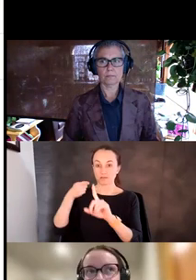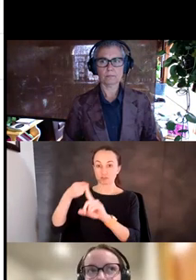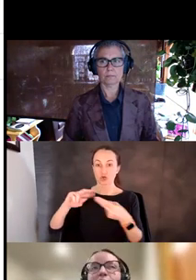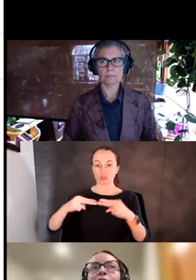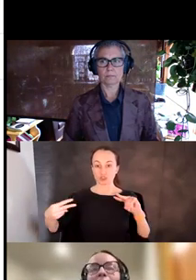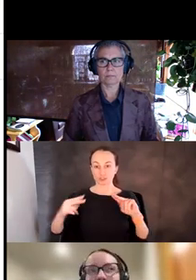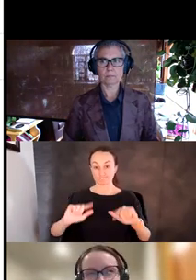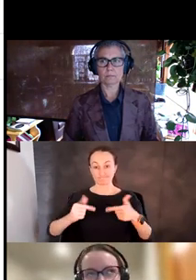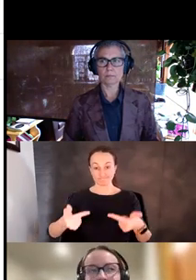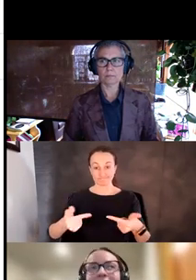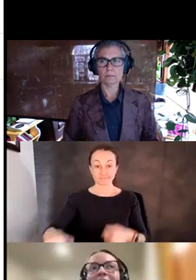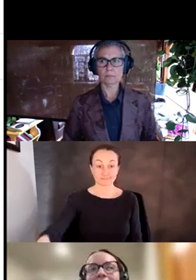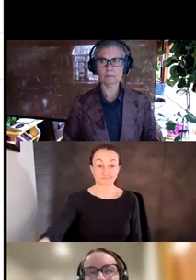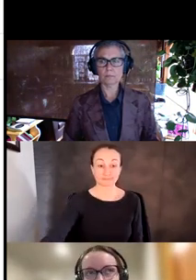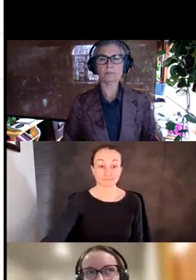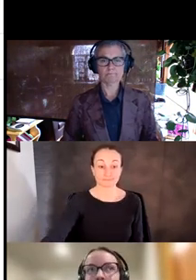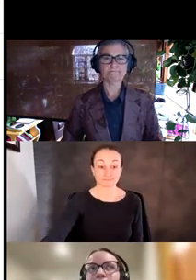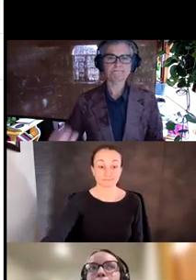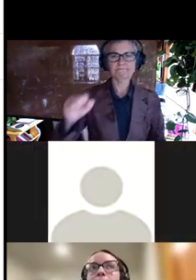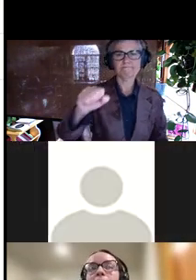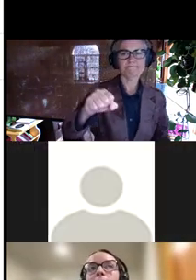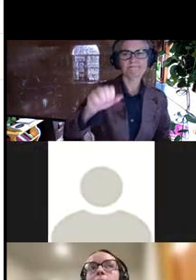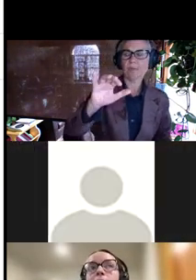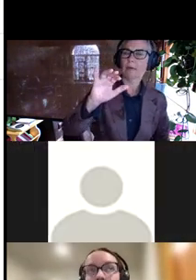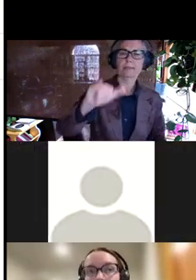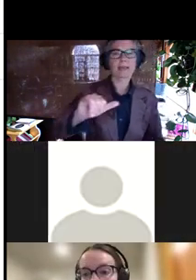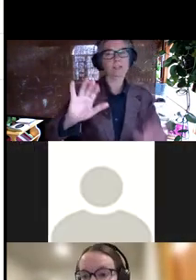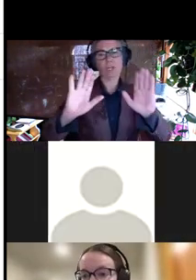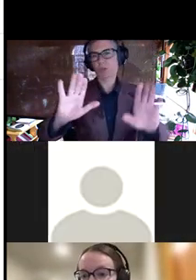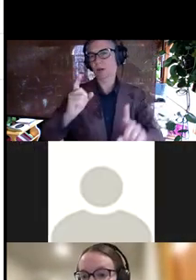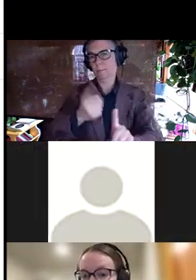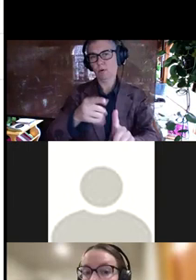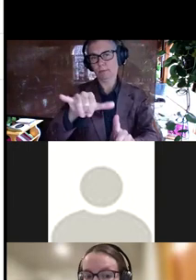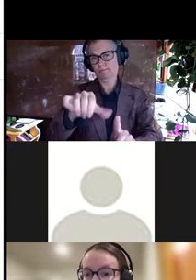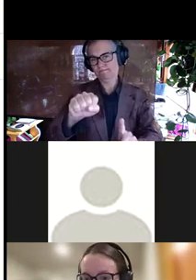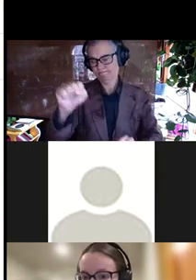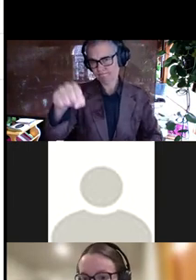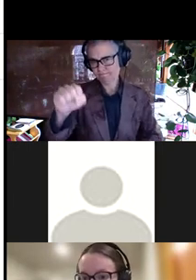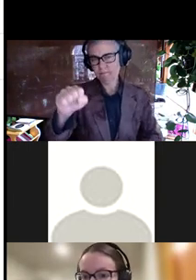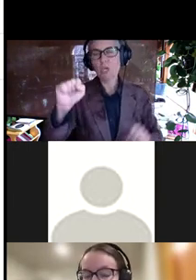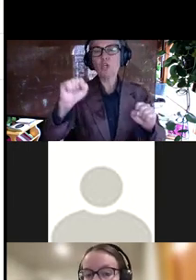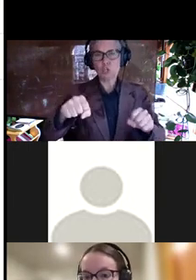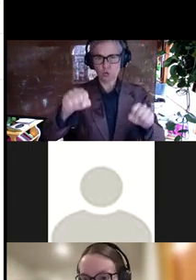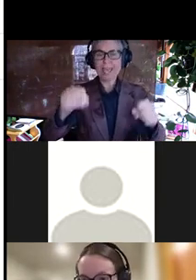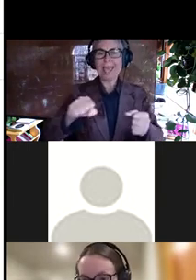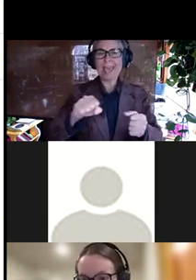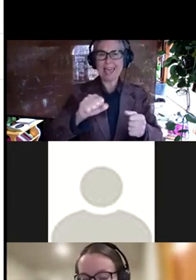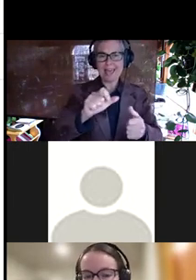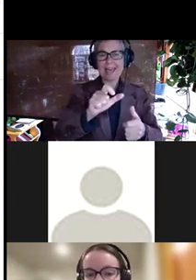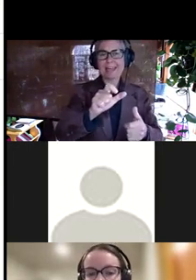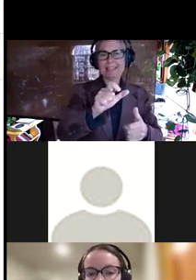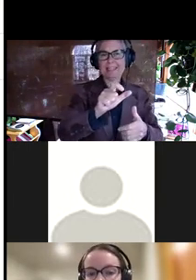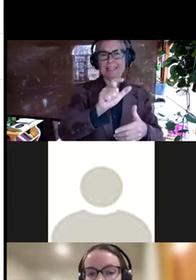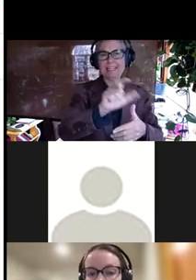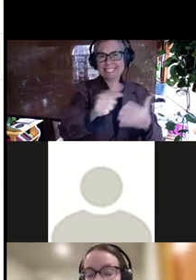Yeah. So this is a great, this is a great point. Um, yeah, so you can, you can sequence the negative control.